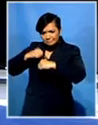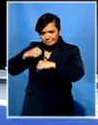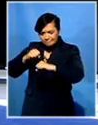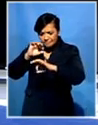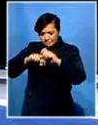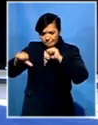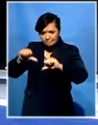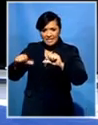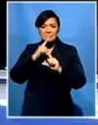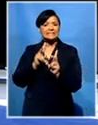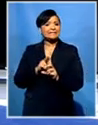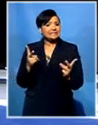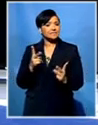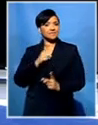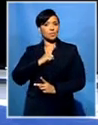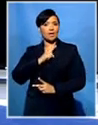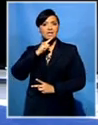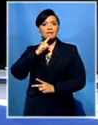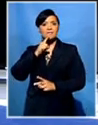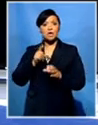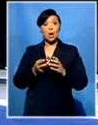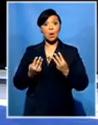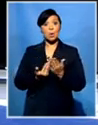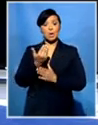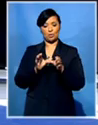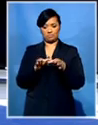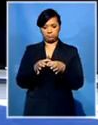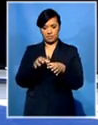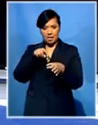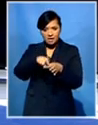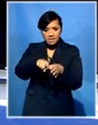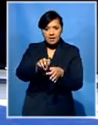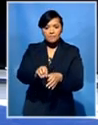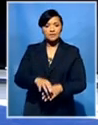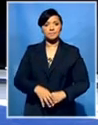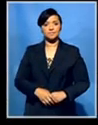from other diving beetles that it has been placed in a new genus of its own.